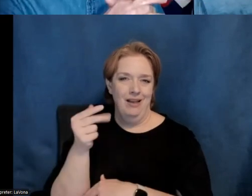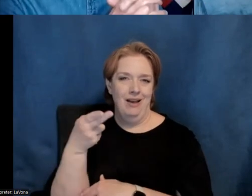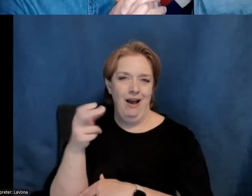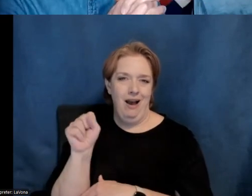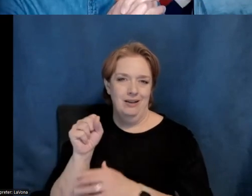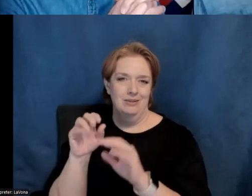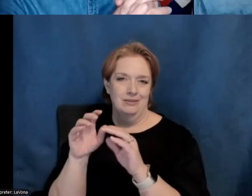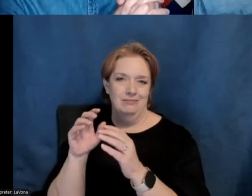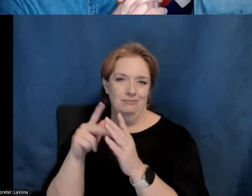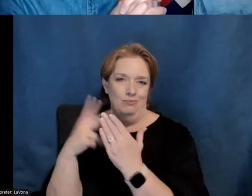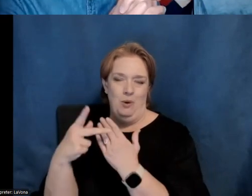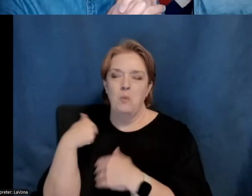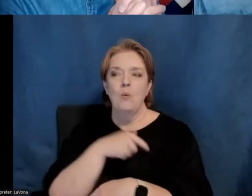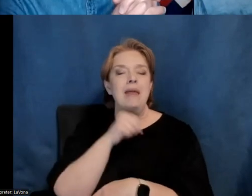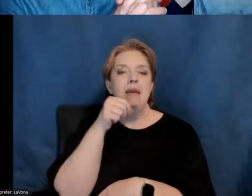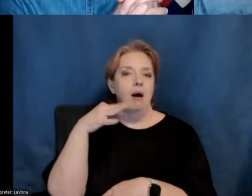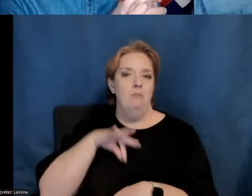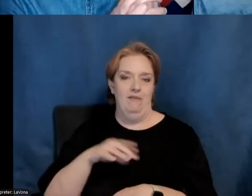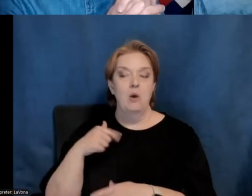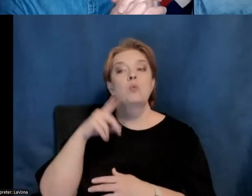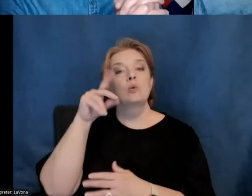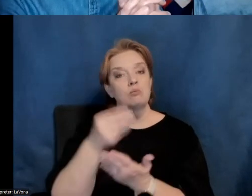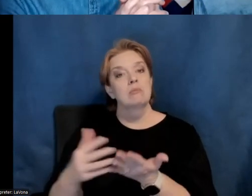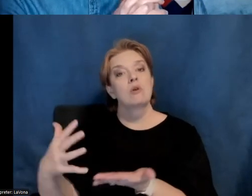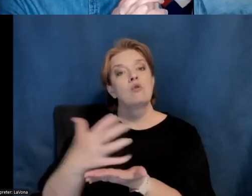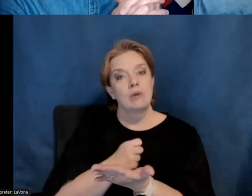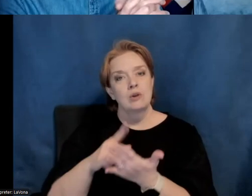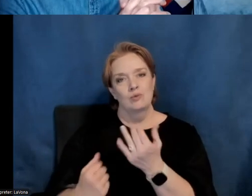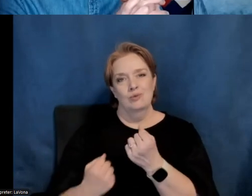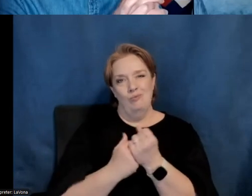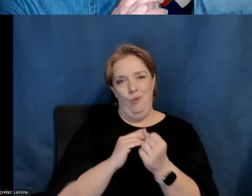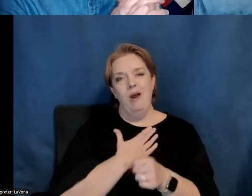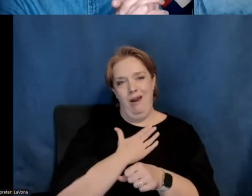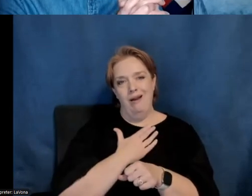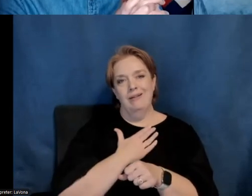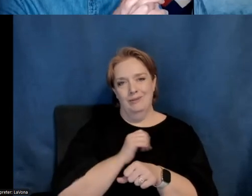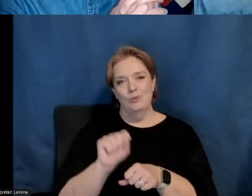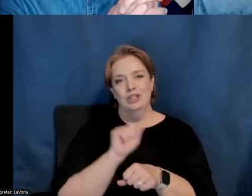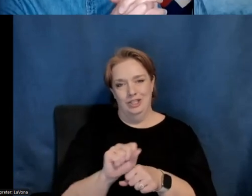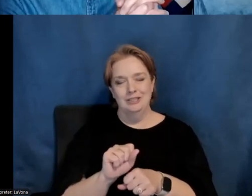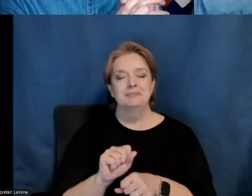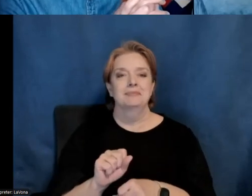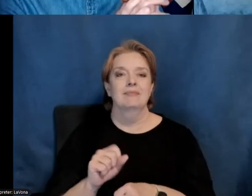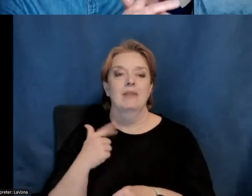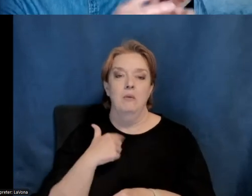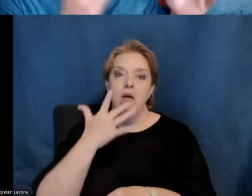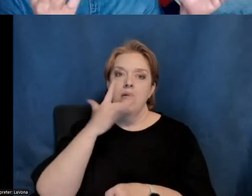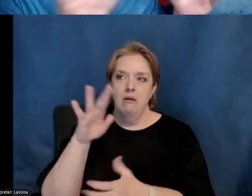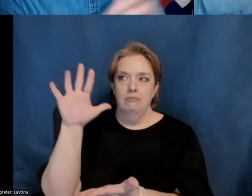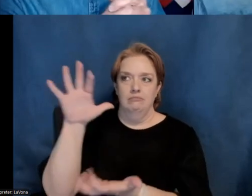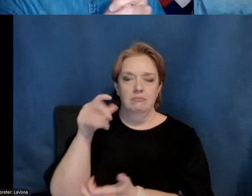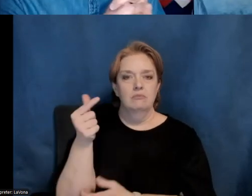a nonprofit organization. We raise money to support the work that we do. We've been lucky to attract grant support from